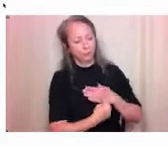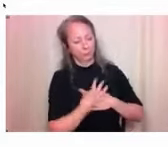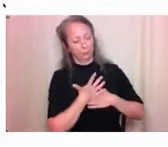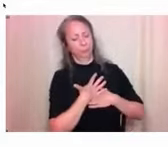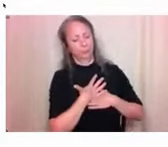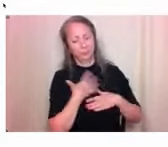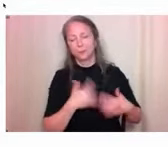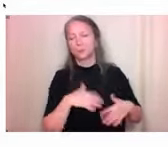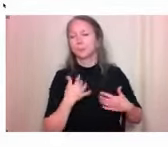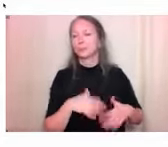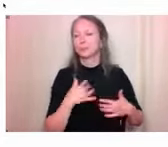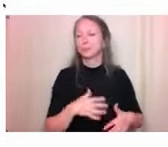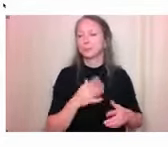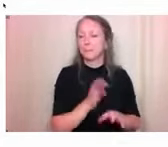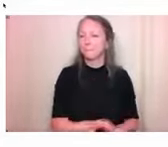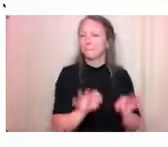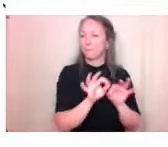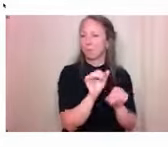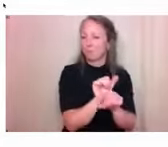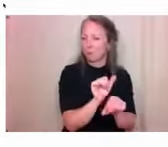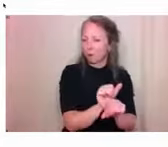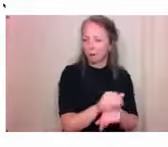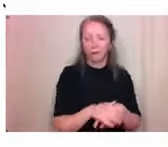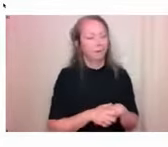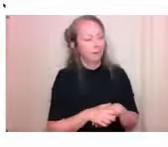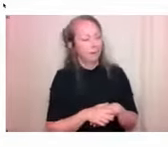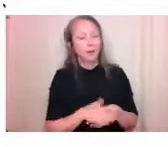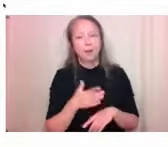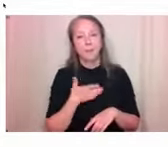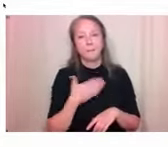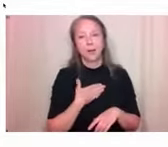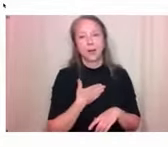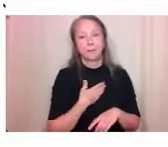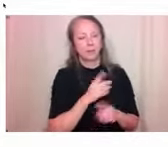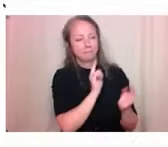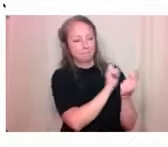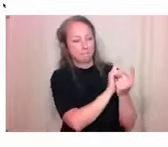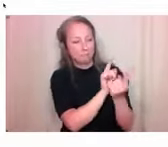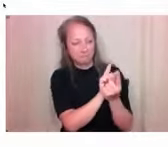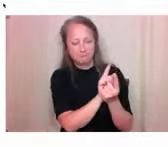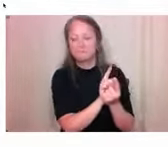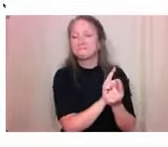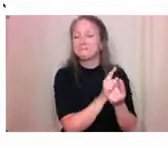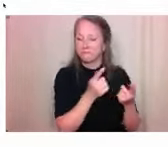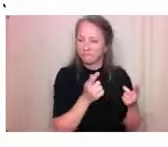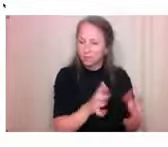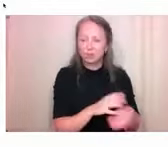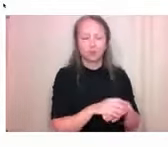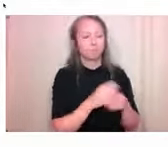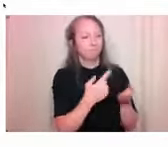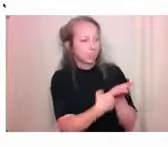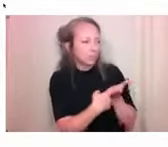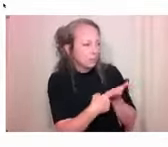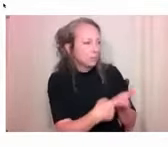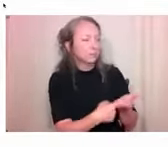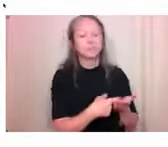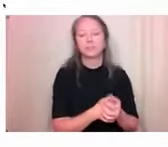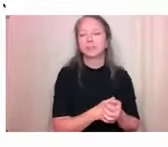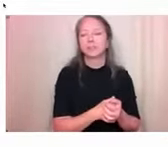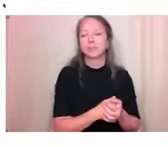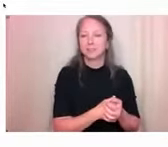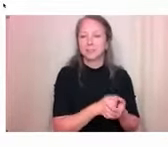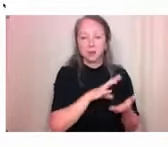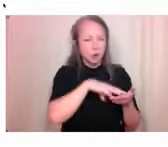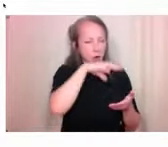I'm glad that we ran across each other and that we were able to highlight some of the, the amazing work that you're doing so that you can